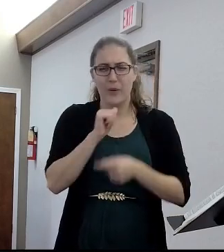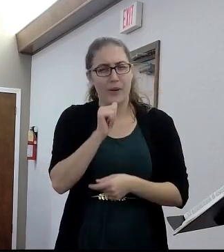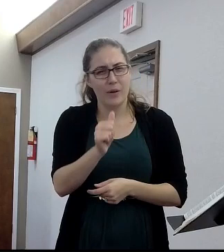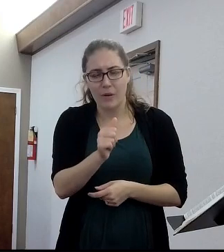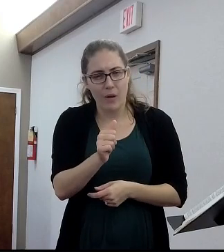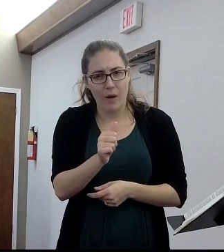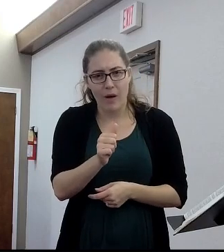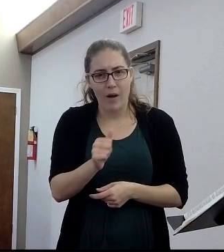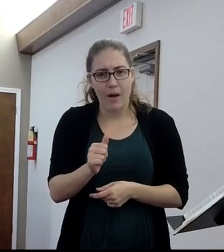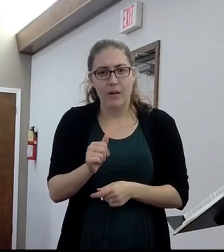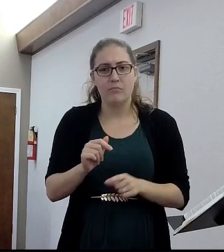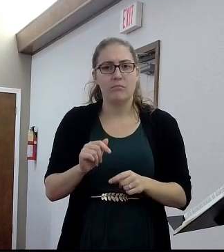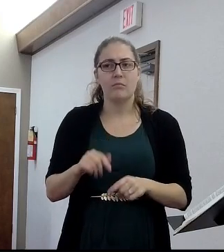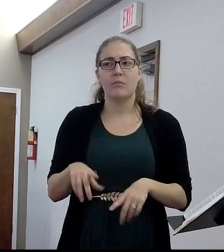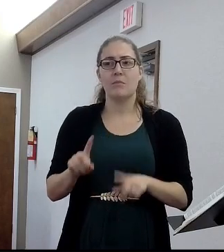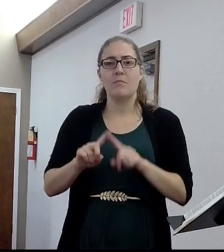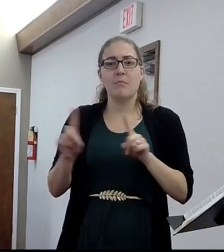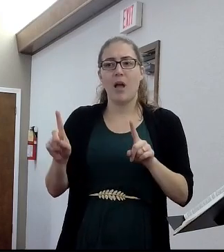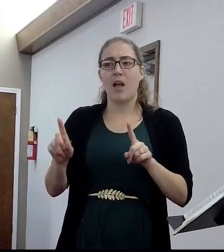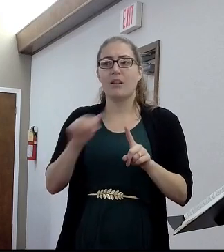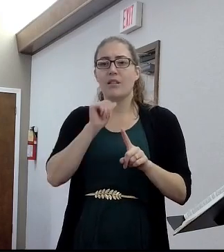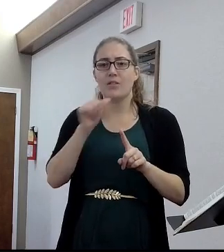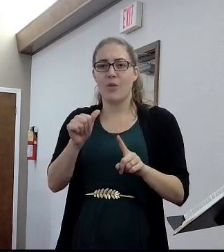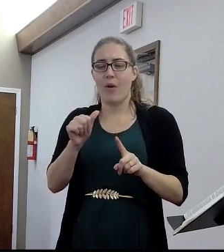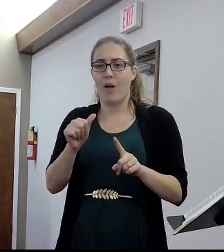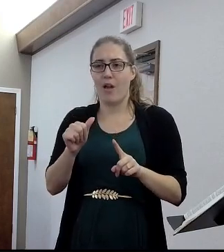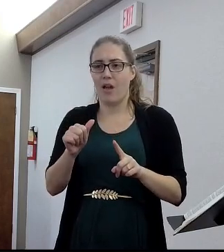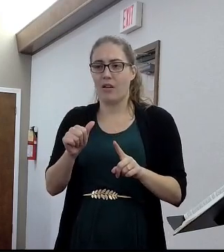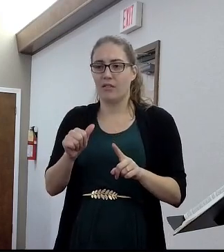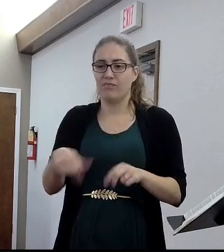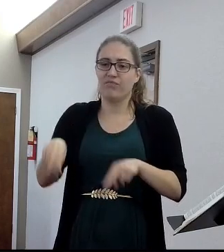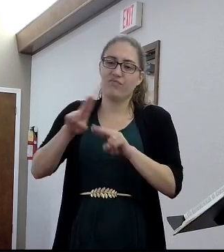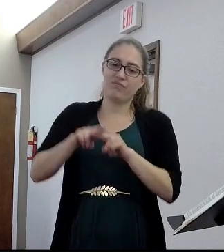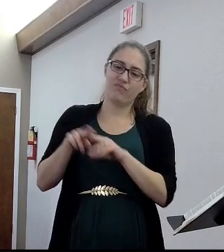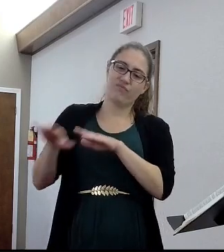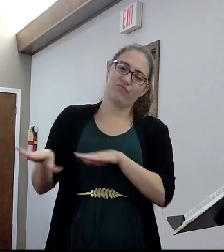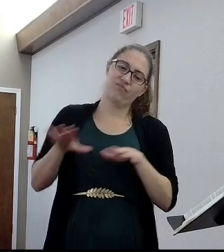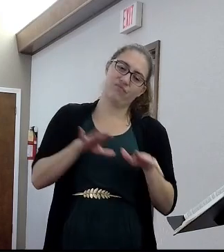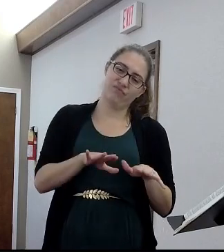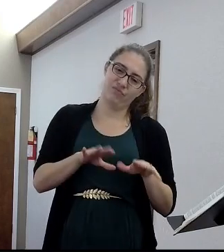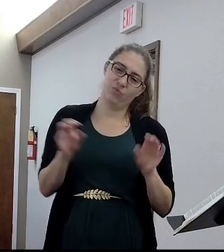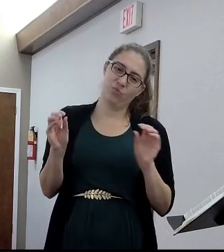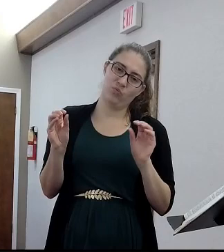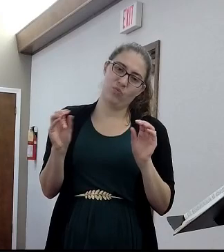sky. not what he's saying. He says, stop being anxious about it and just trust me.